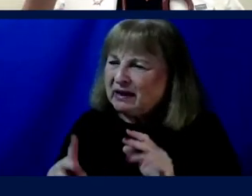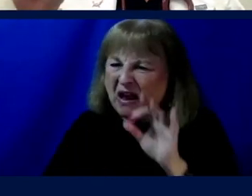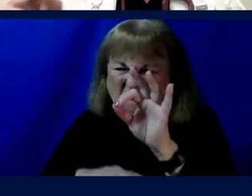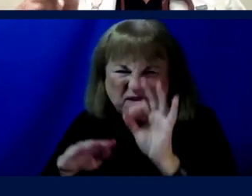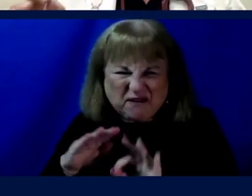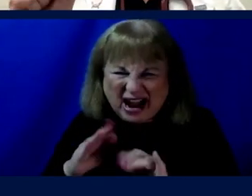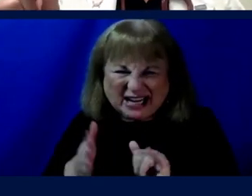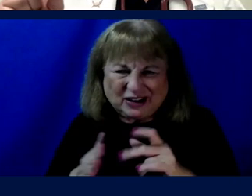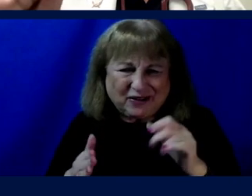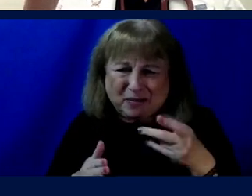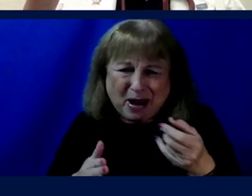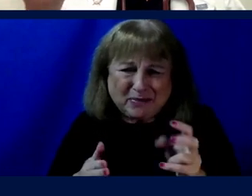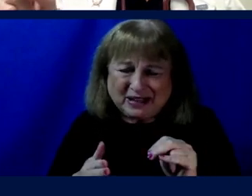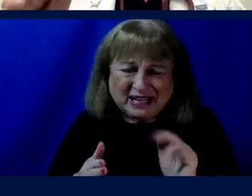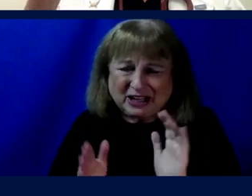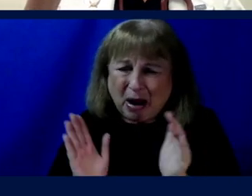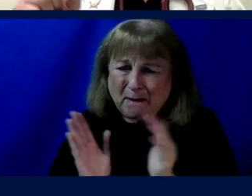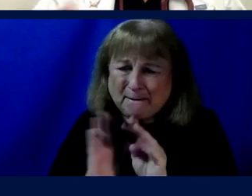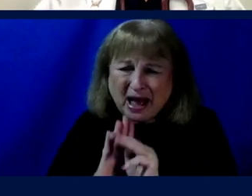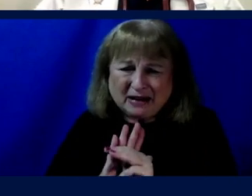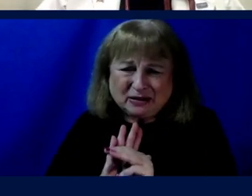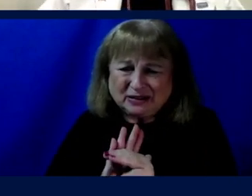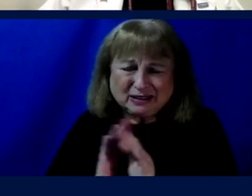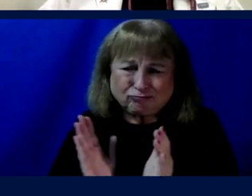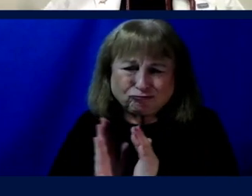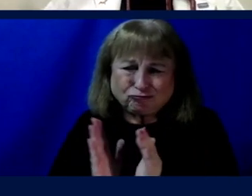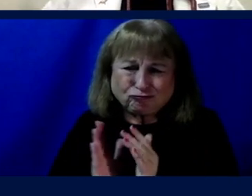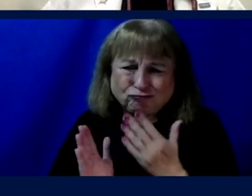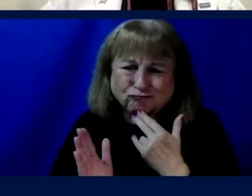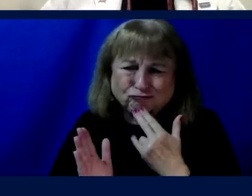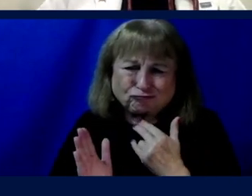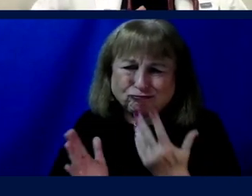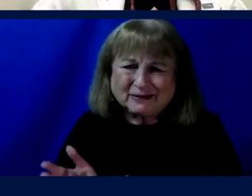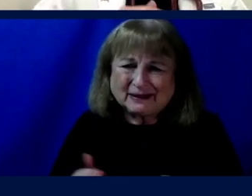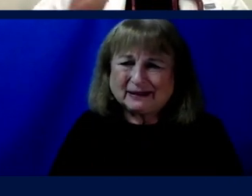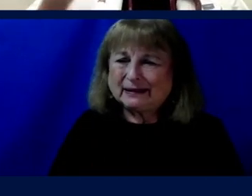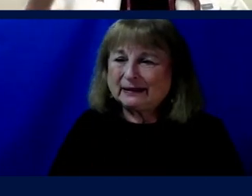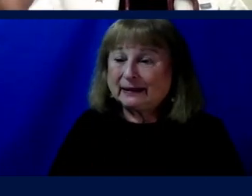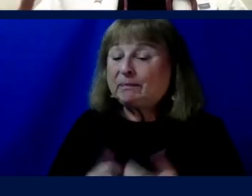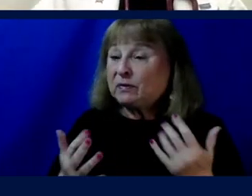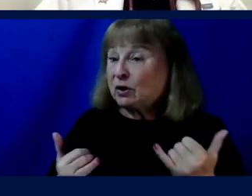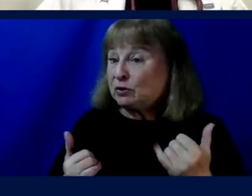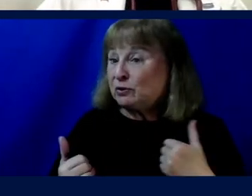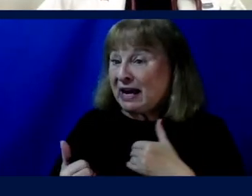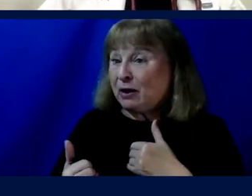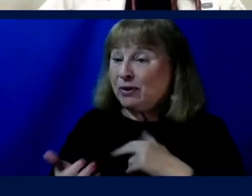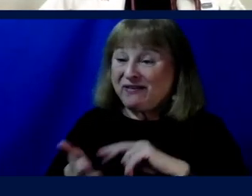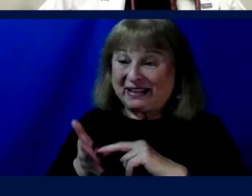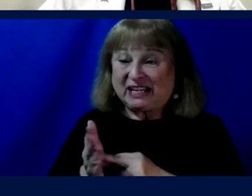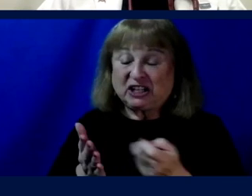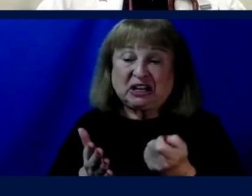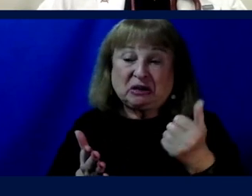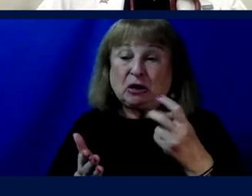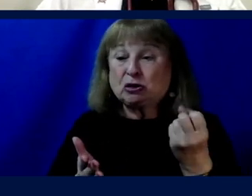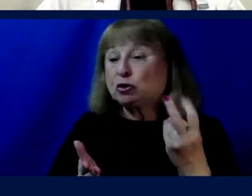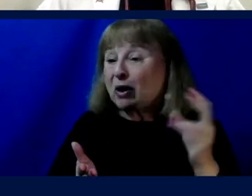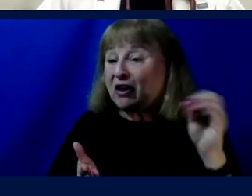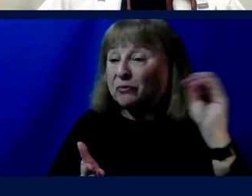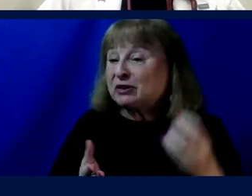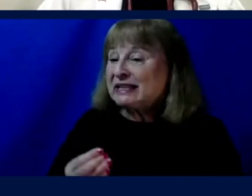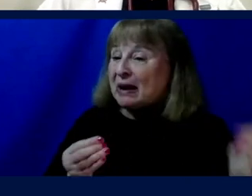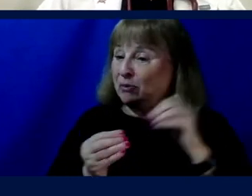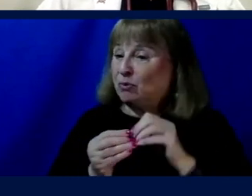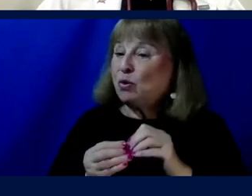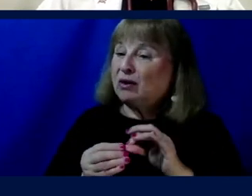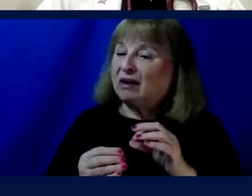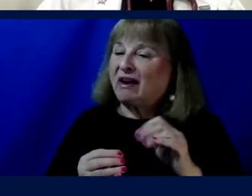of the population is what we have our models in human space largely based on. To date, we have intentionally excluded 12%, more than 12%